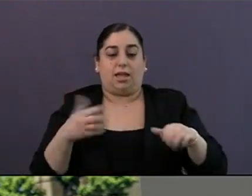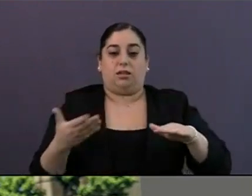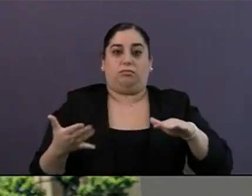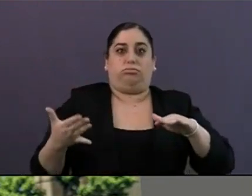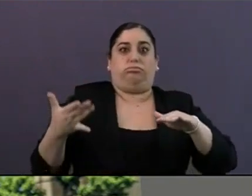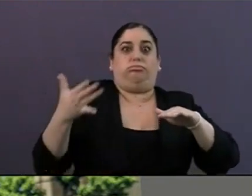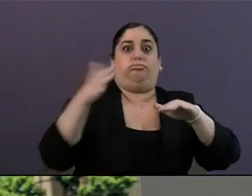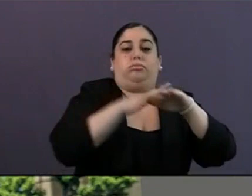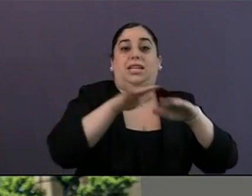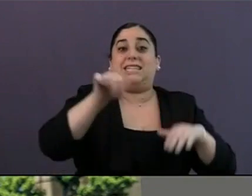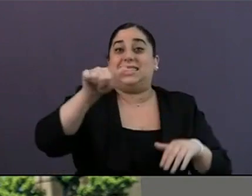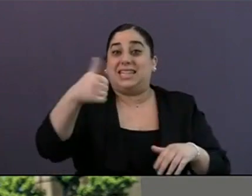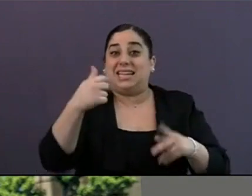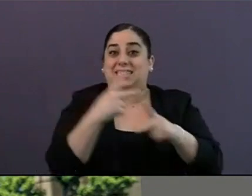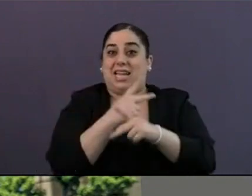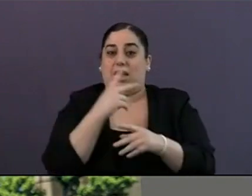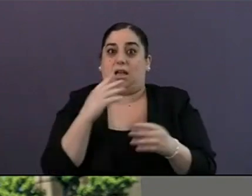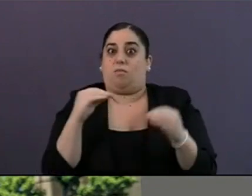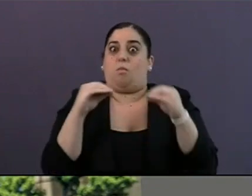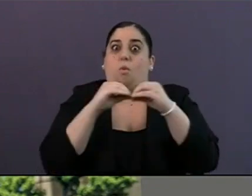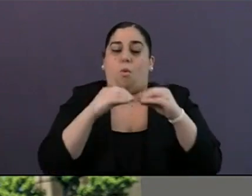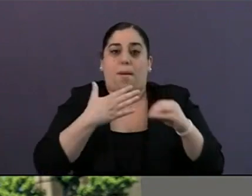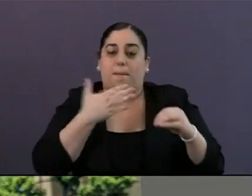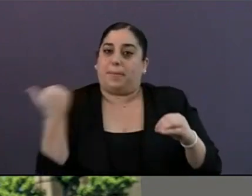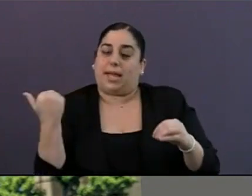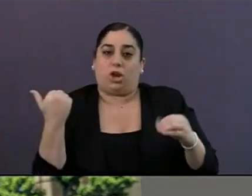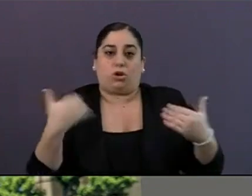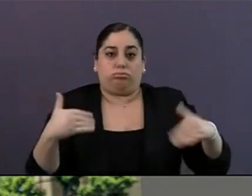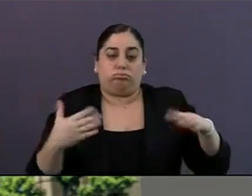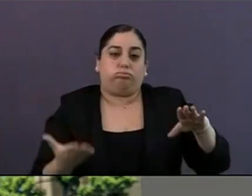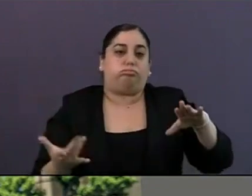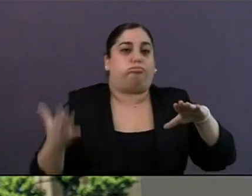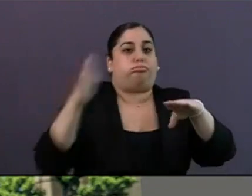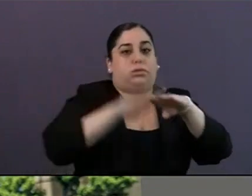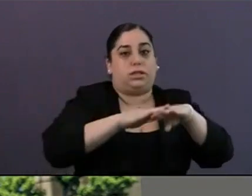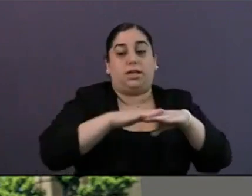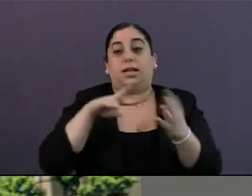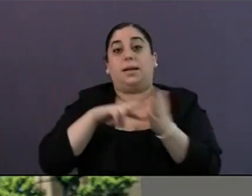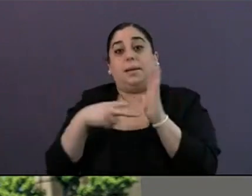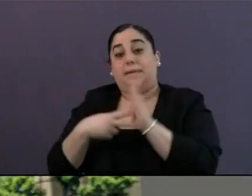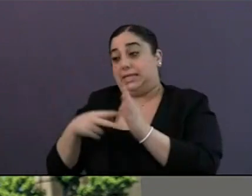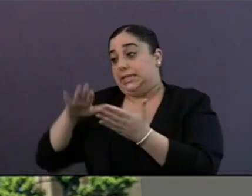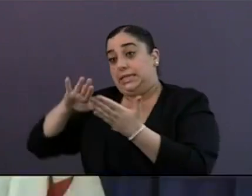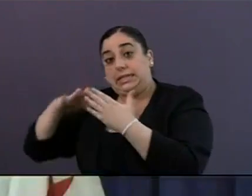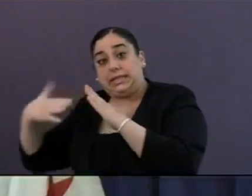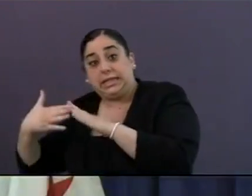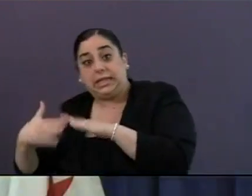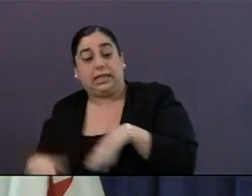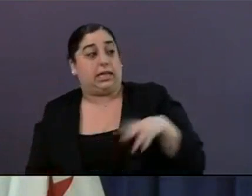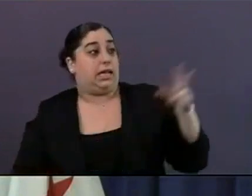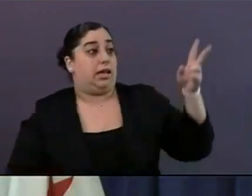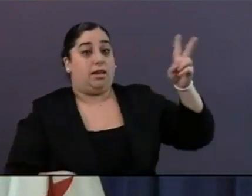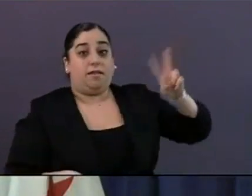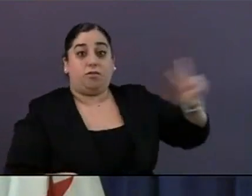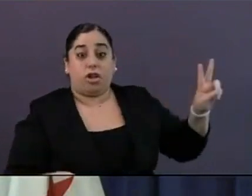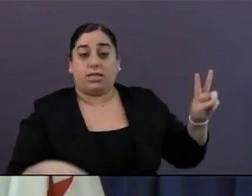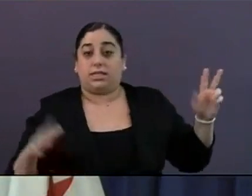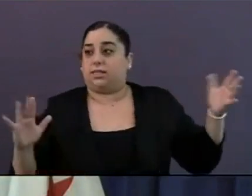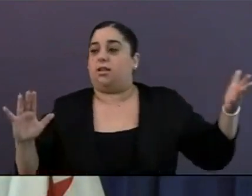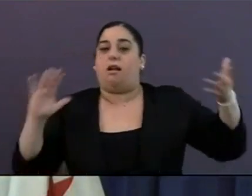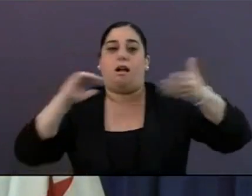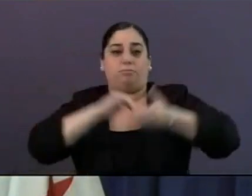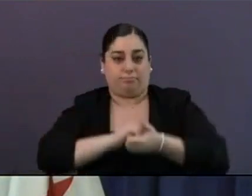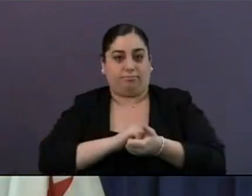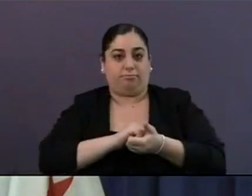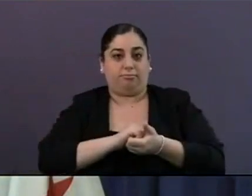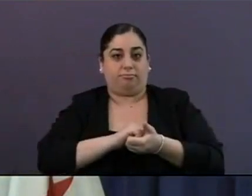result of an agreement between the city and Verizon to accelerate 5G and enhance wireless service. We streamlined the